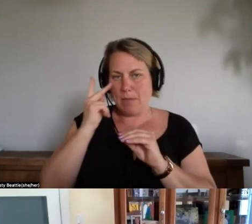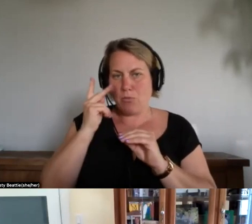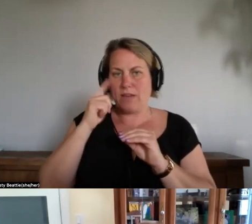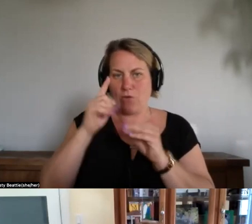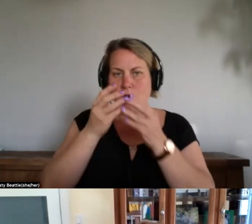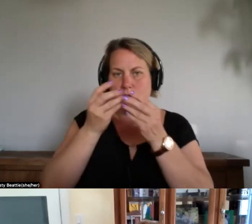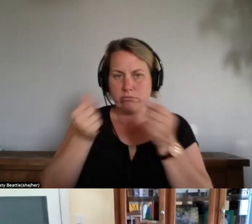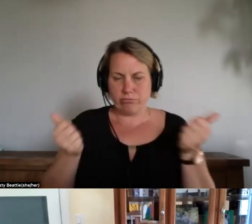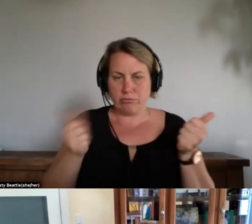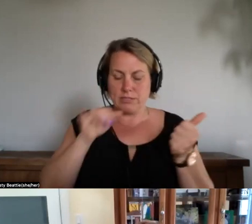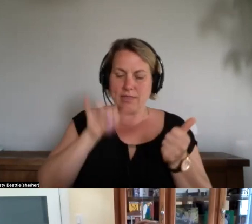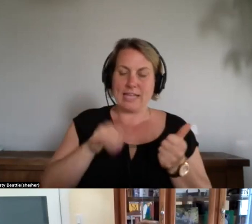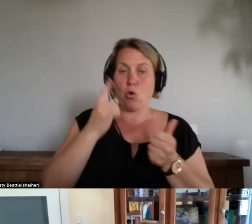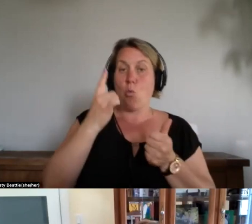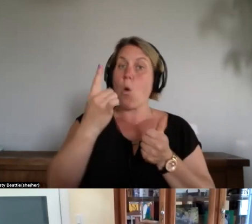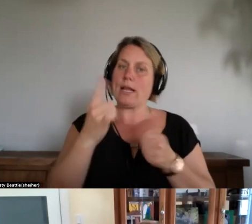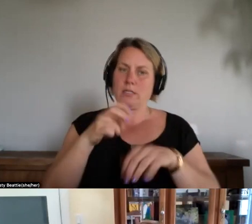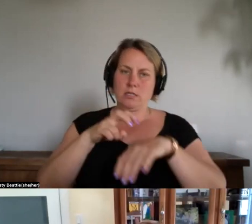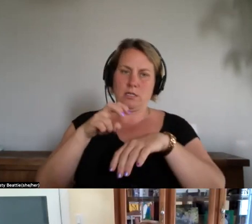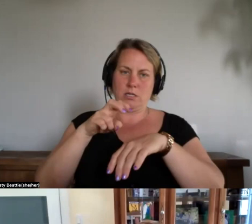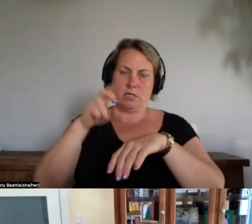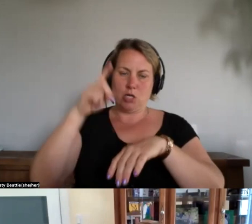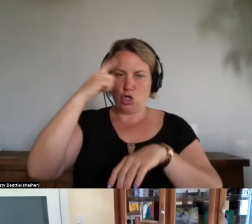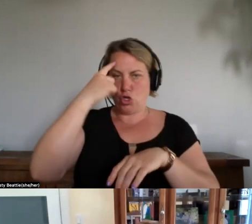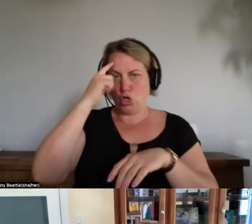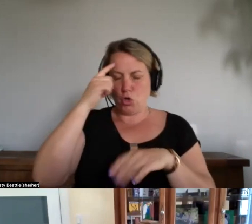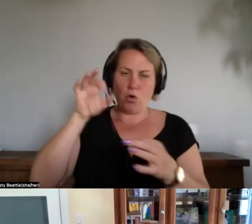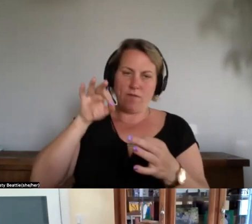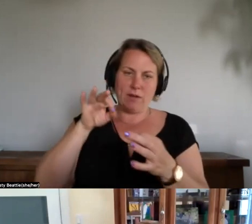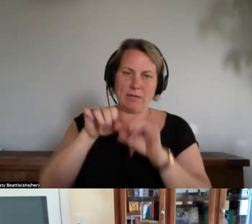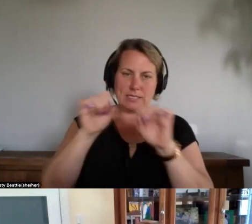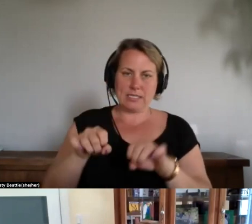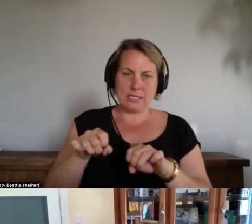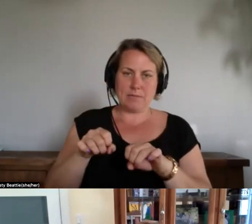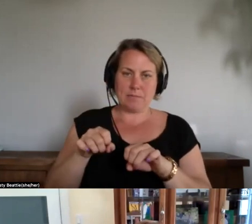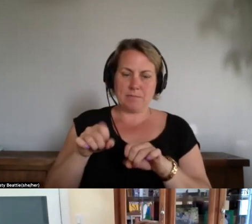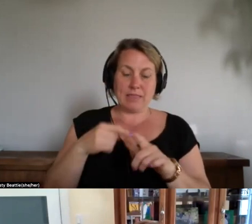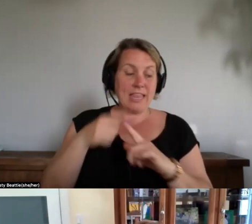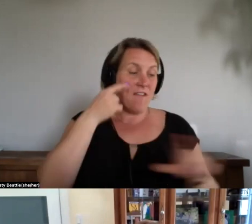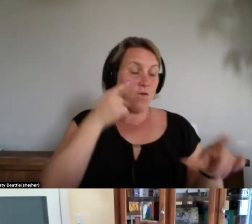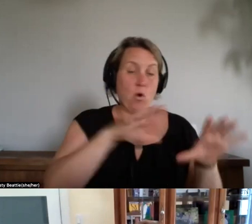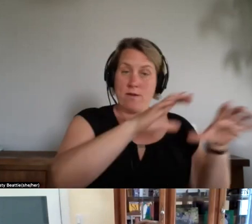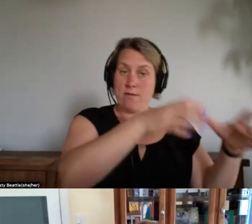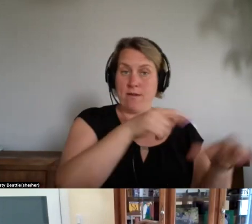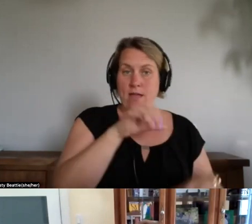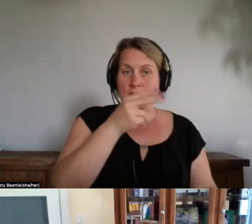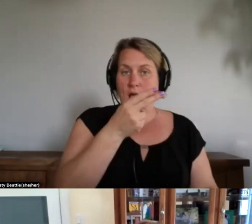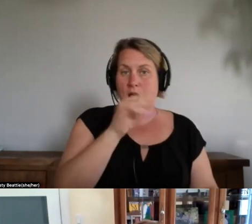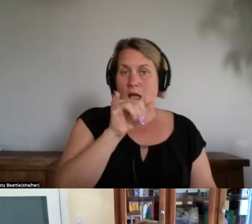neurofeedback system and the one that i used on haida guai was uh with mind lift